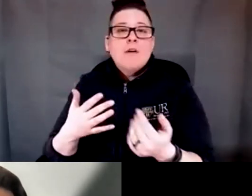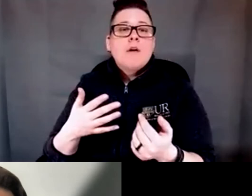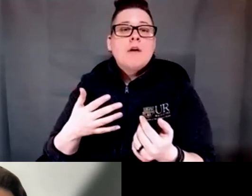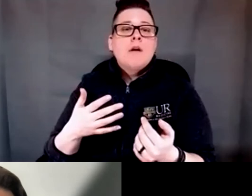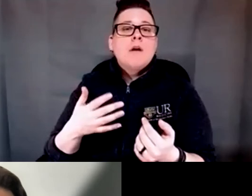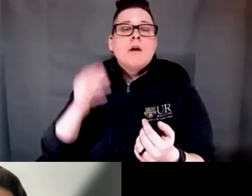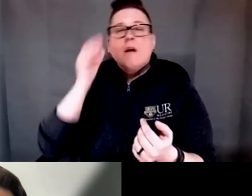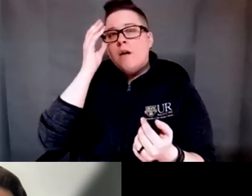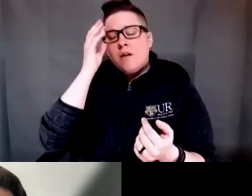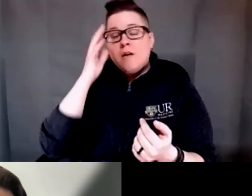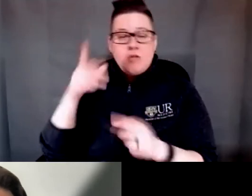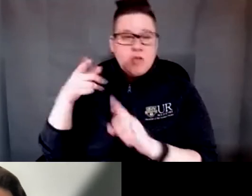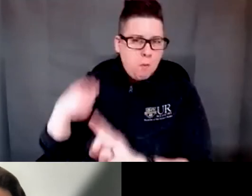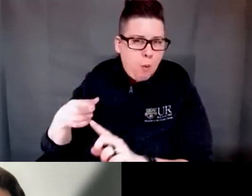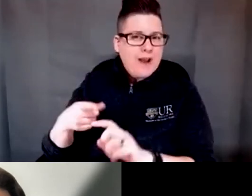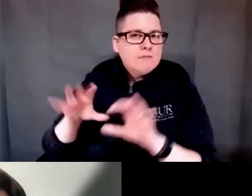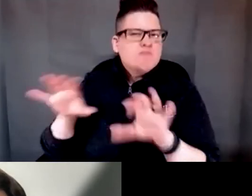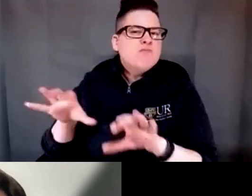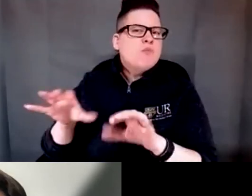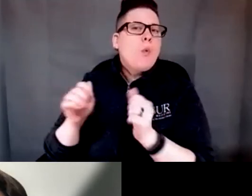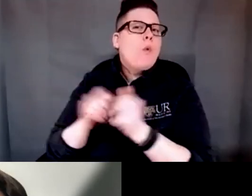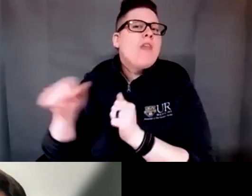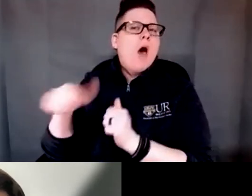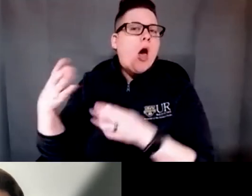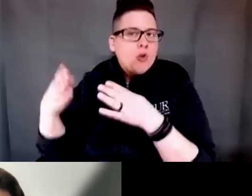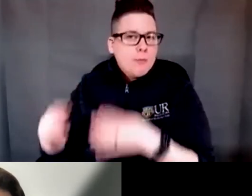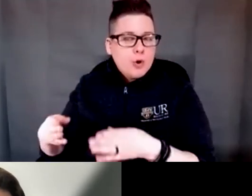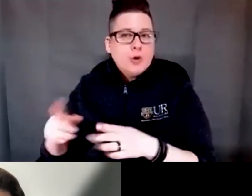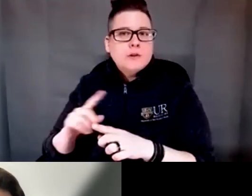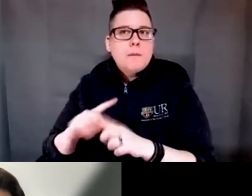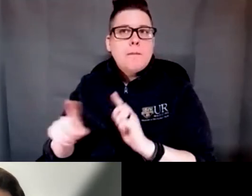with another person but in the time in between